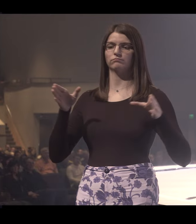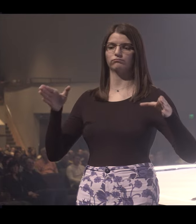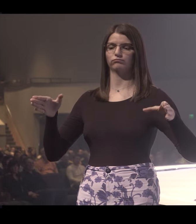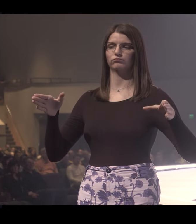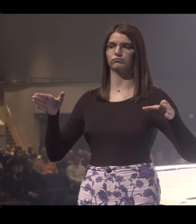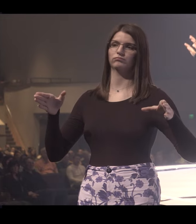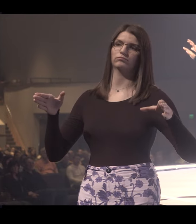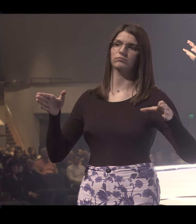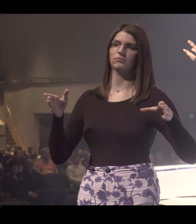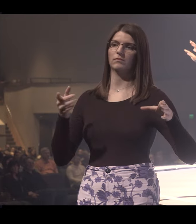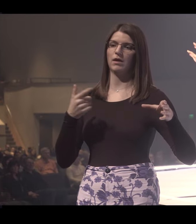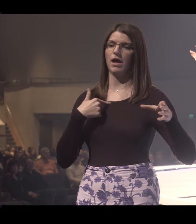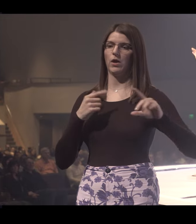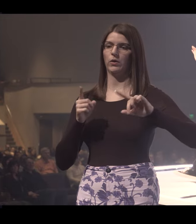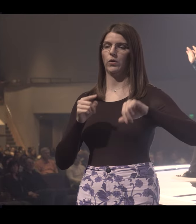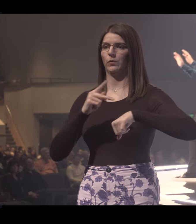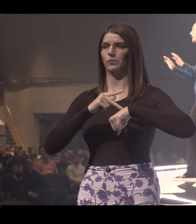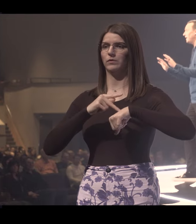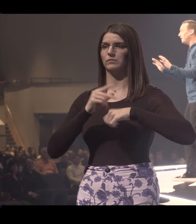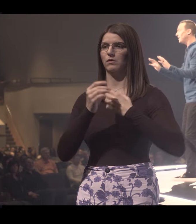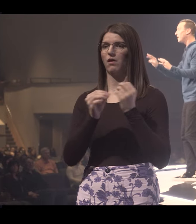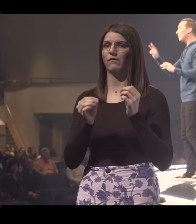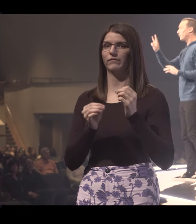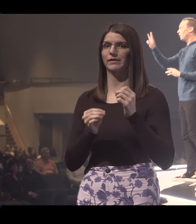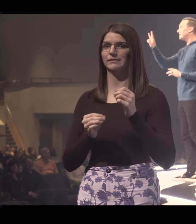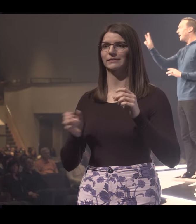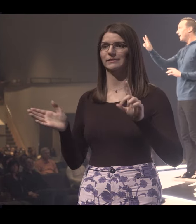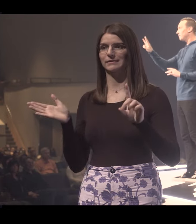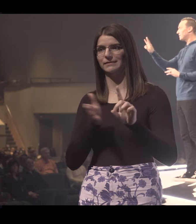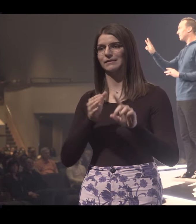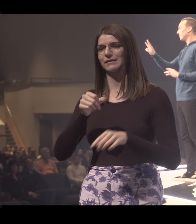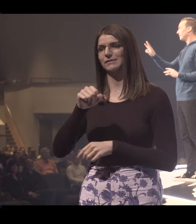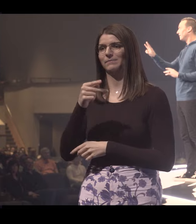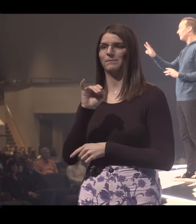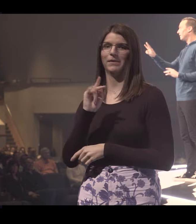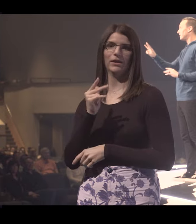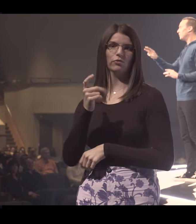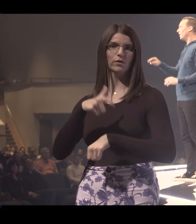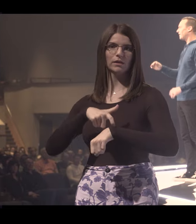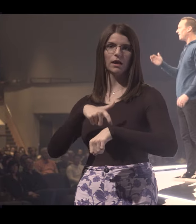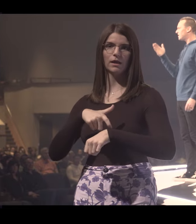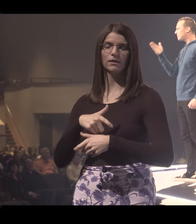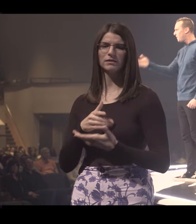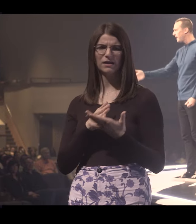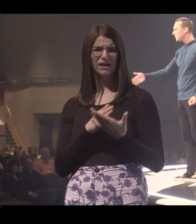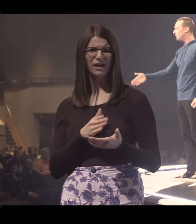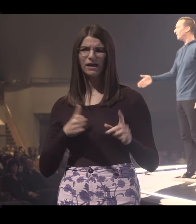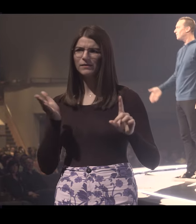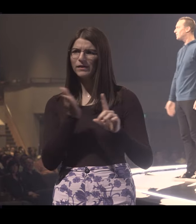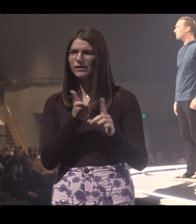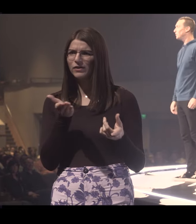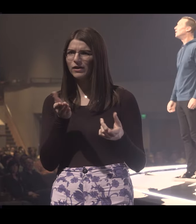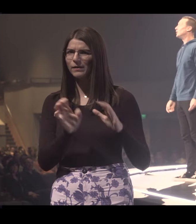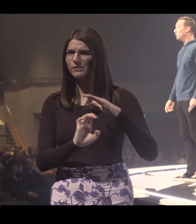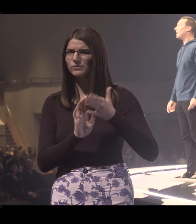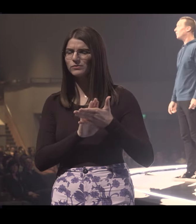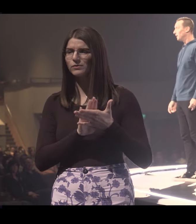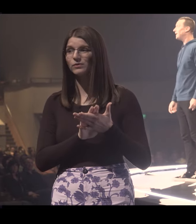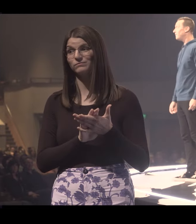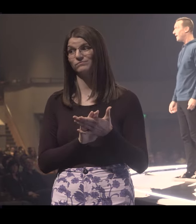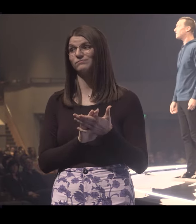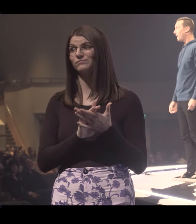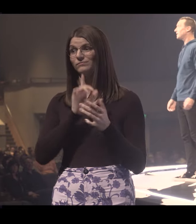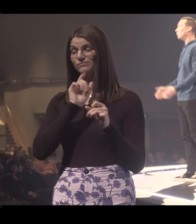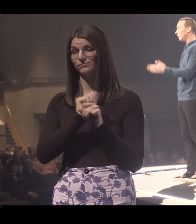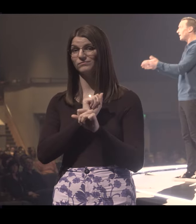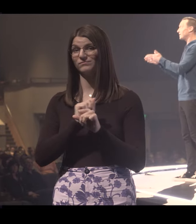I went to the principal's office and got a spanking three times. Some of are like, they spanked in your elementary school?